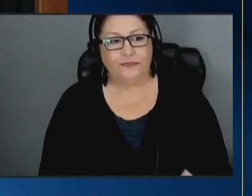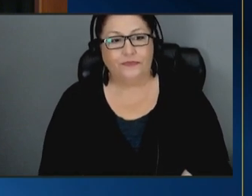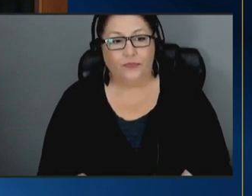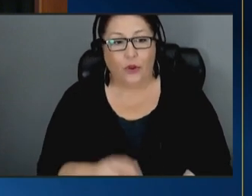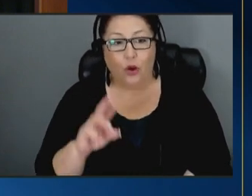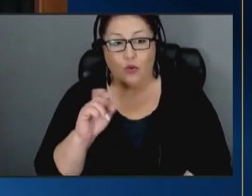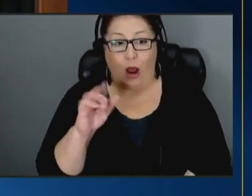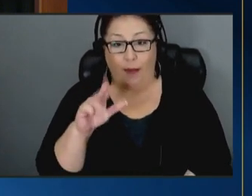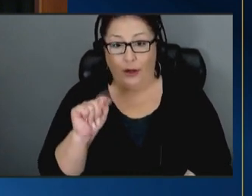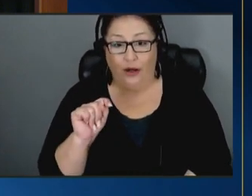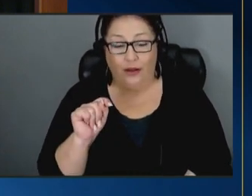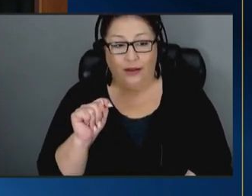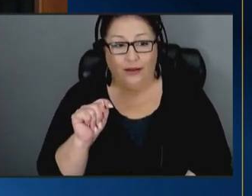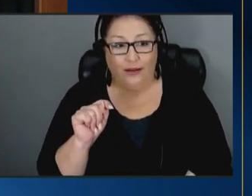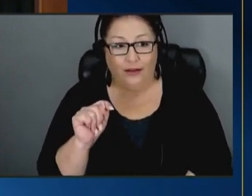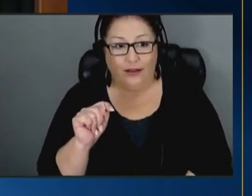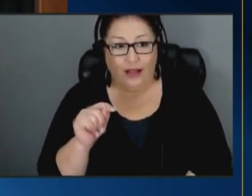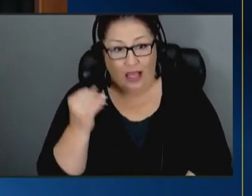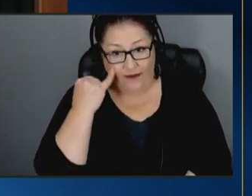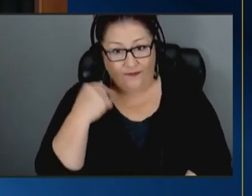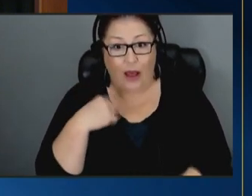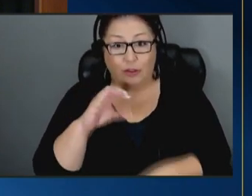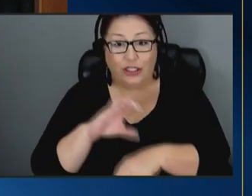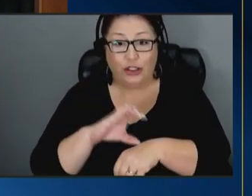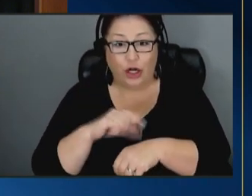Robert if i was in church i'd say amen